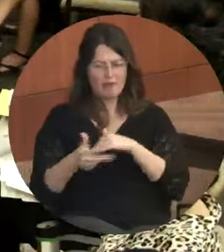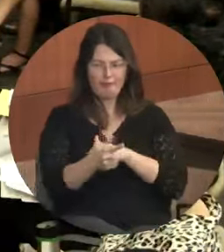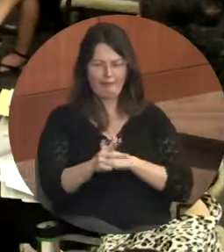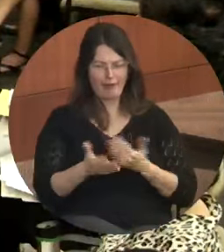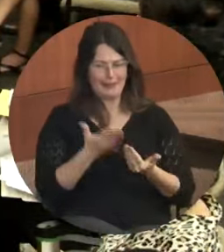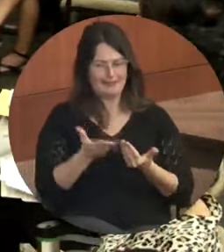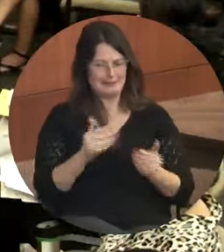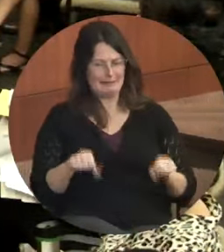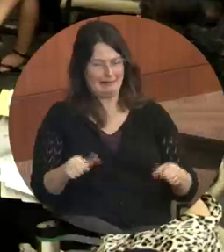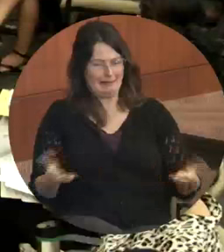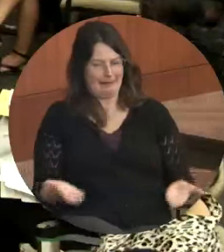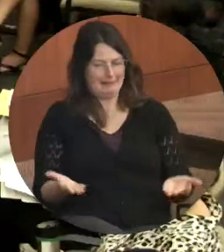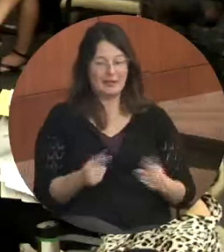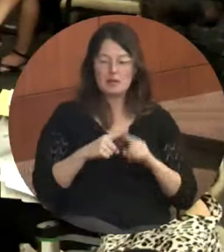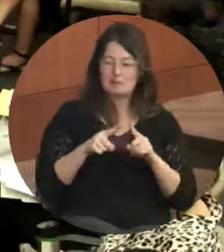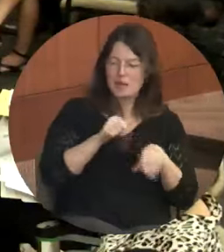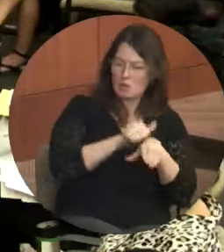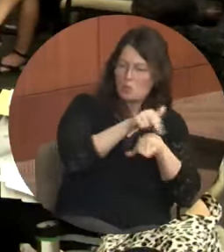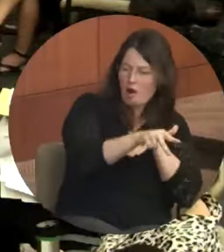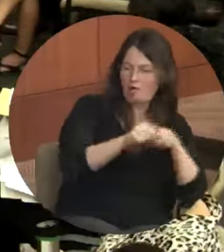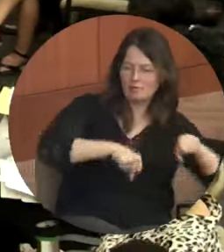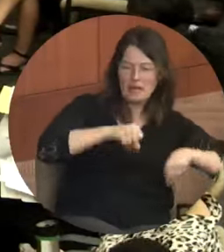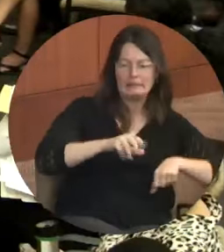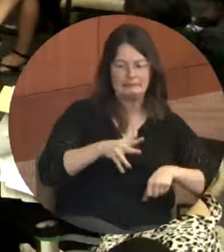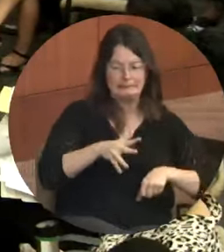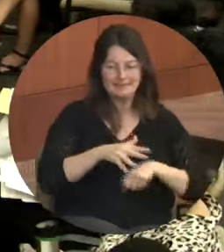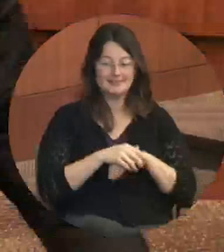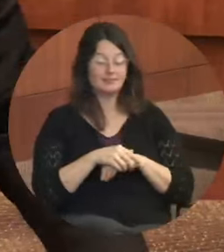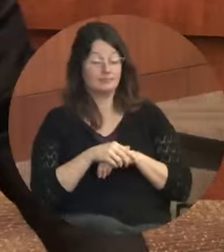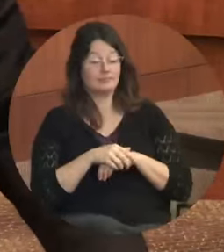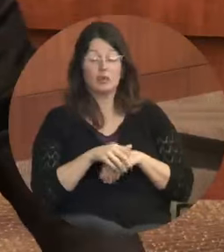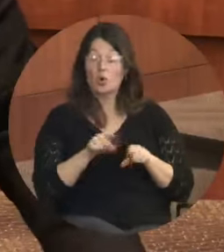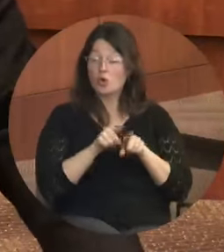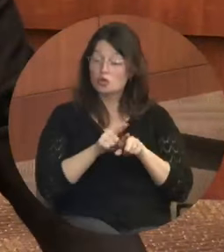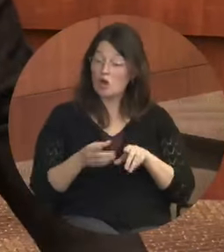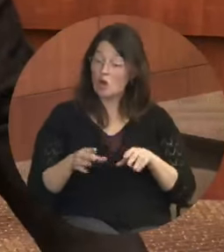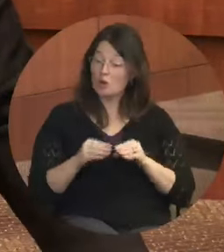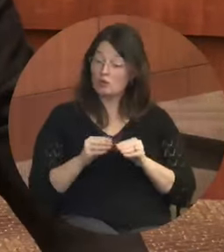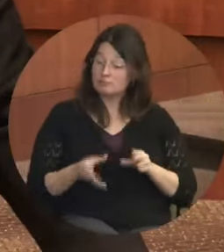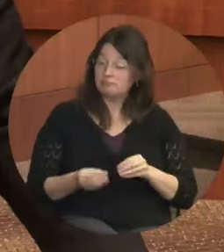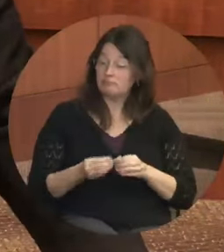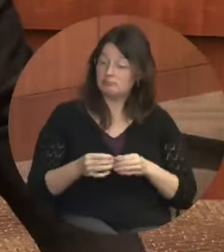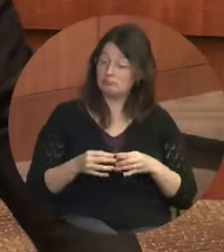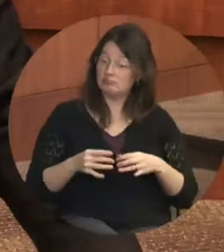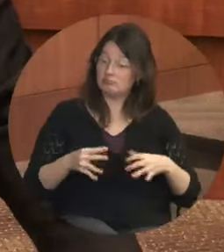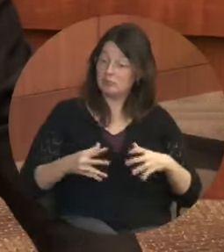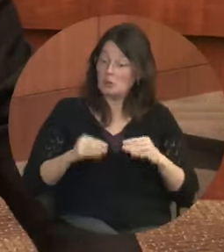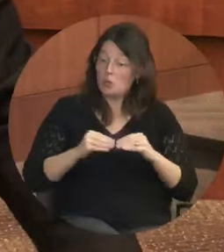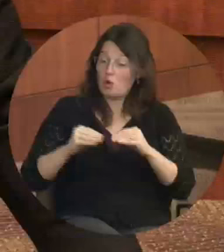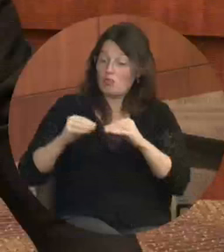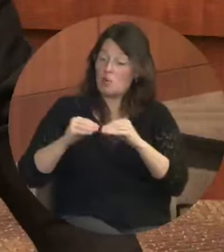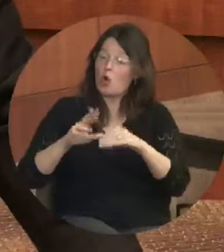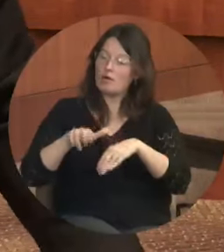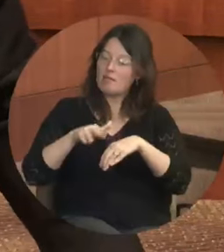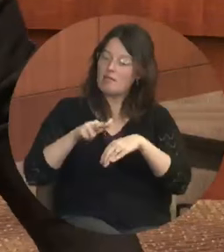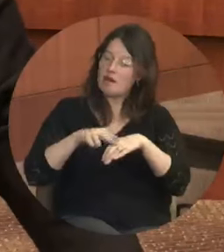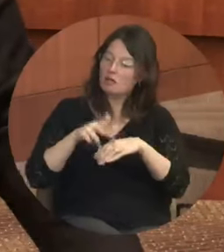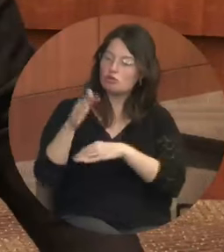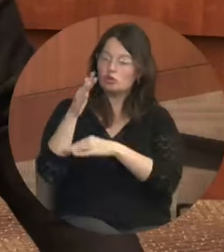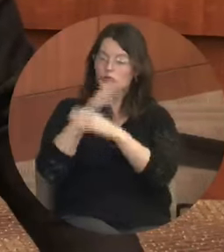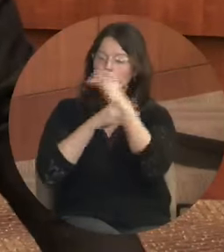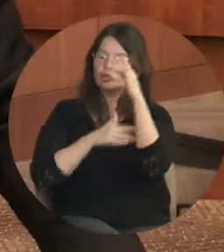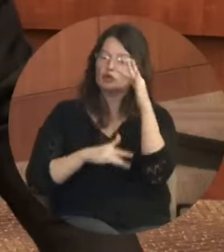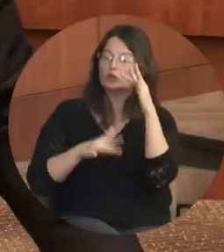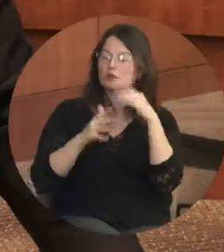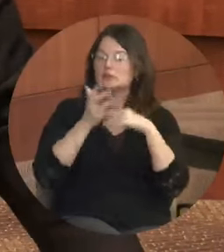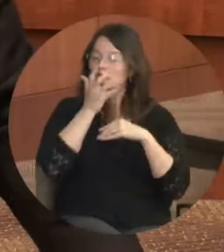We're going to strive to maintain a current portfolio of natural areas and working with all of our constituents. We're going to identify